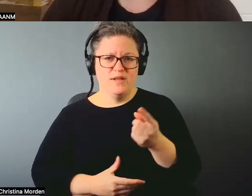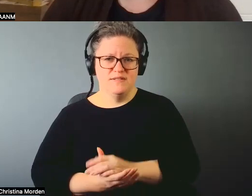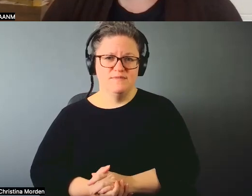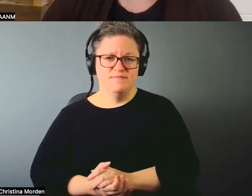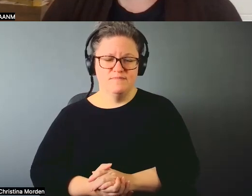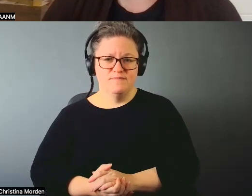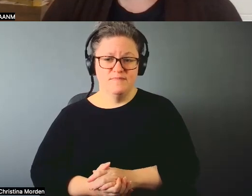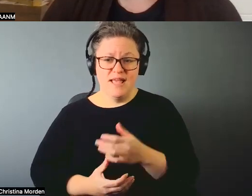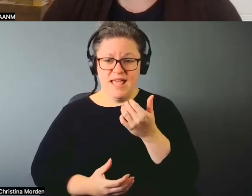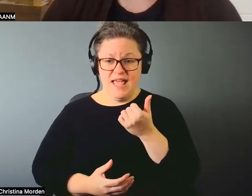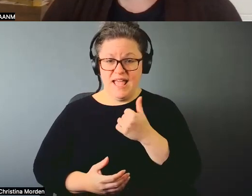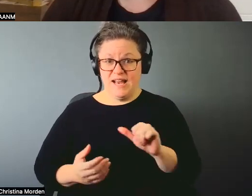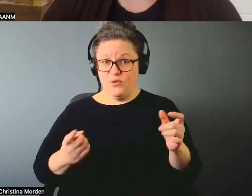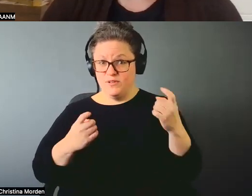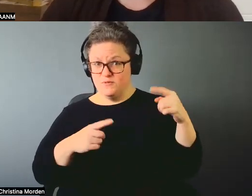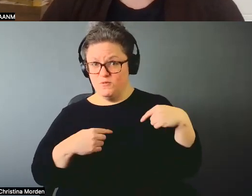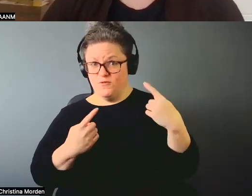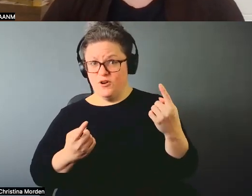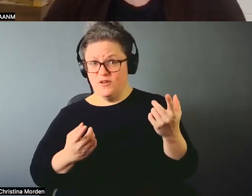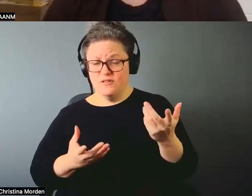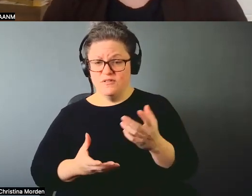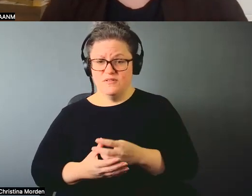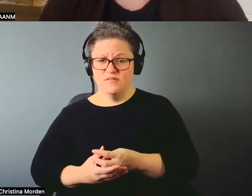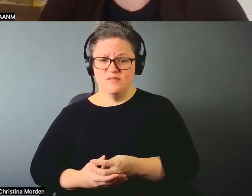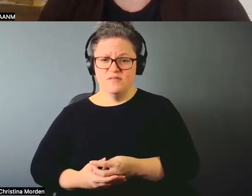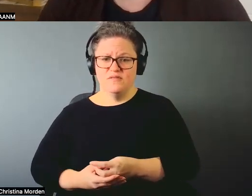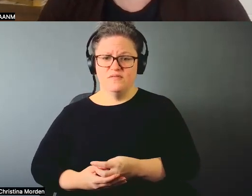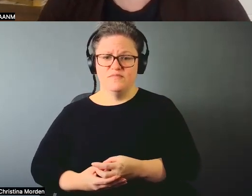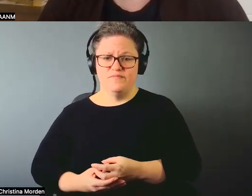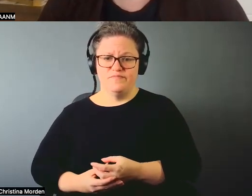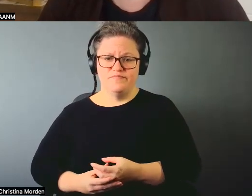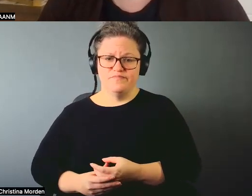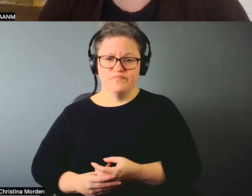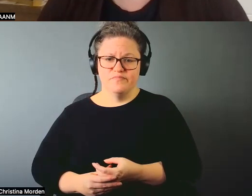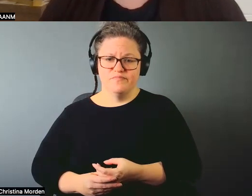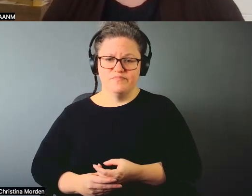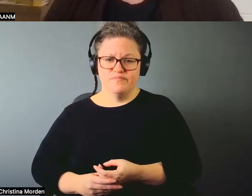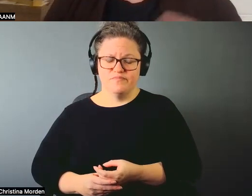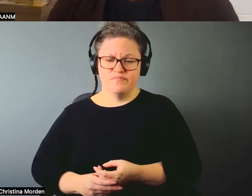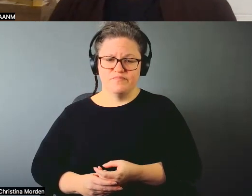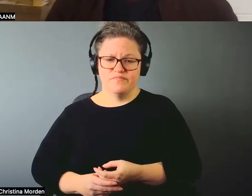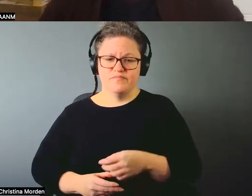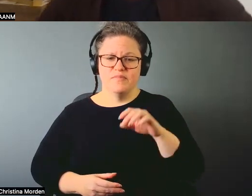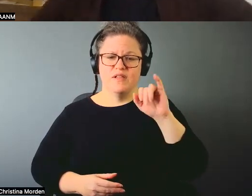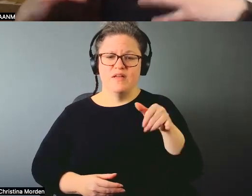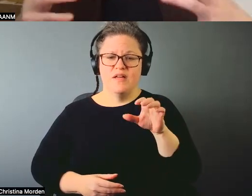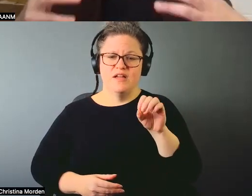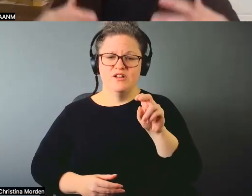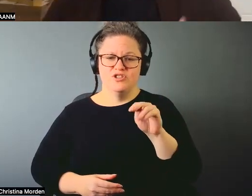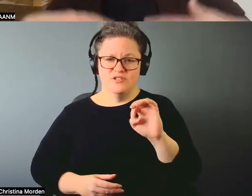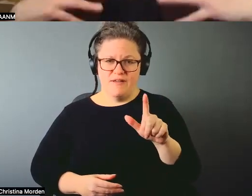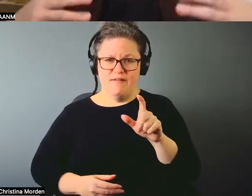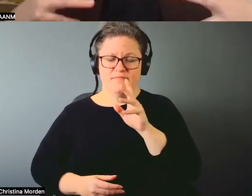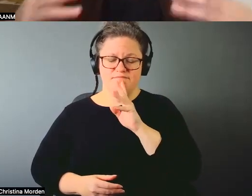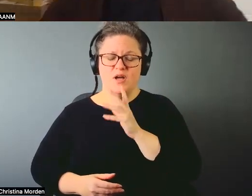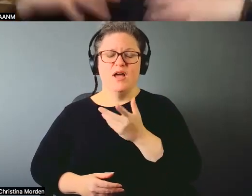Any questions so far? Well, what I thought was so interesting about the work is the juxtaposition of you